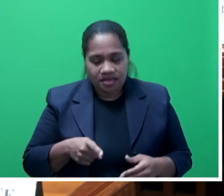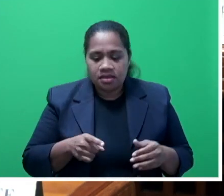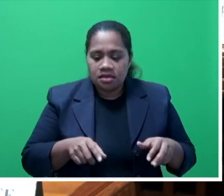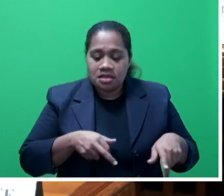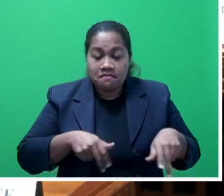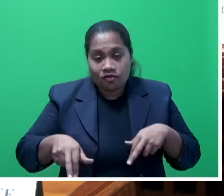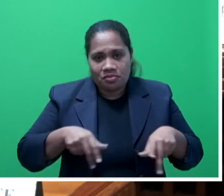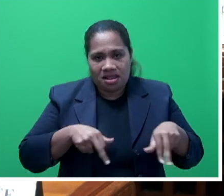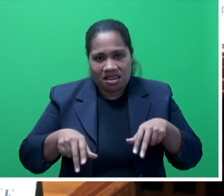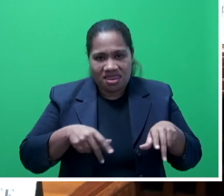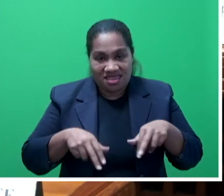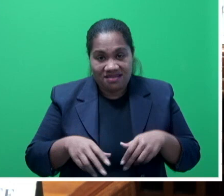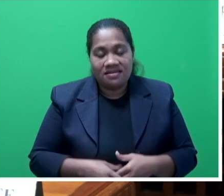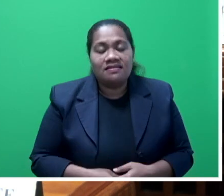very